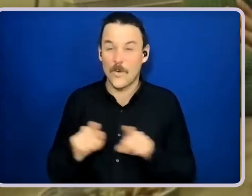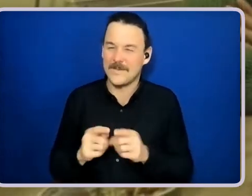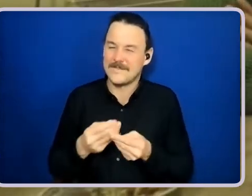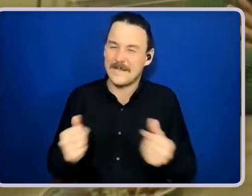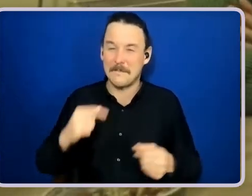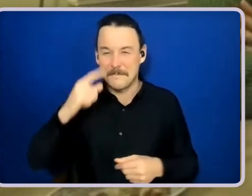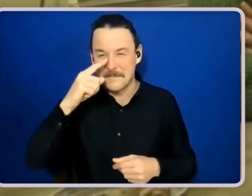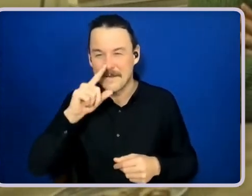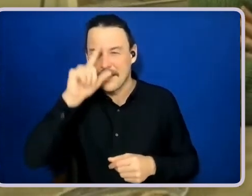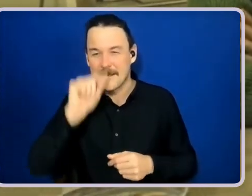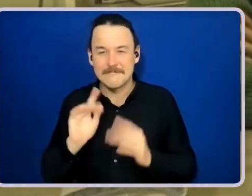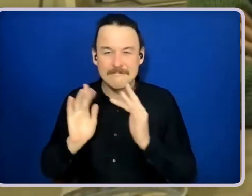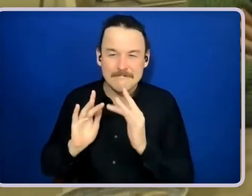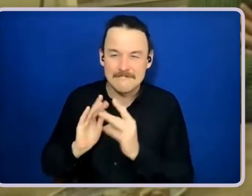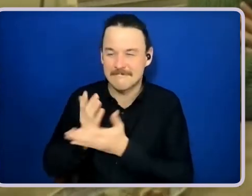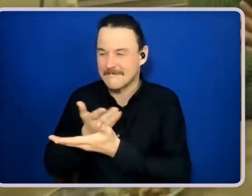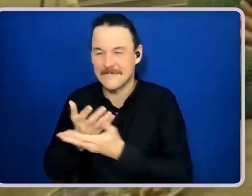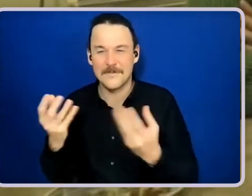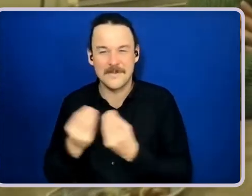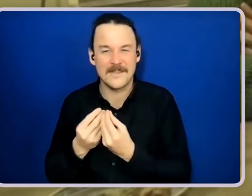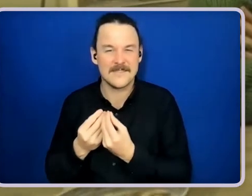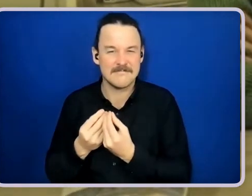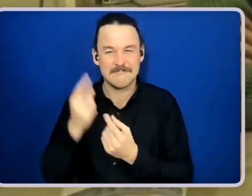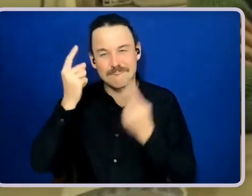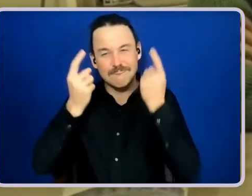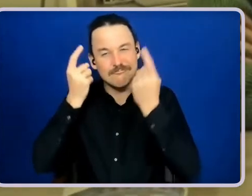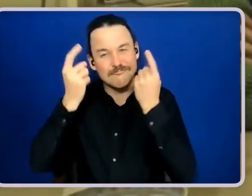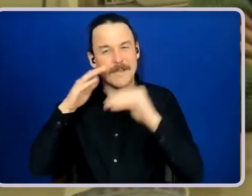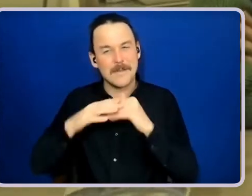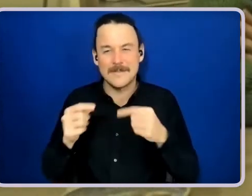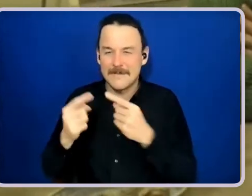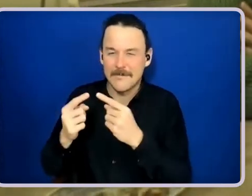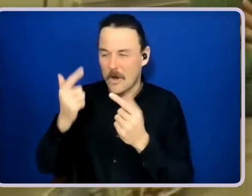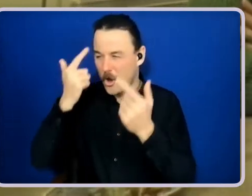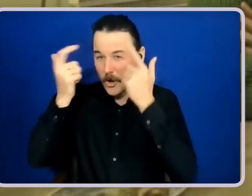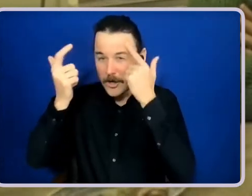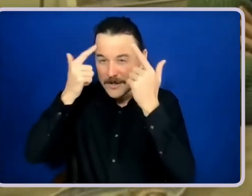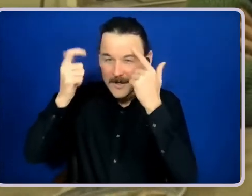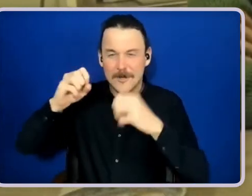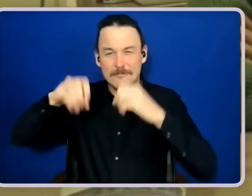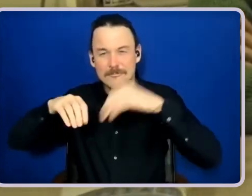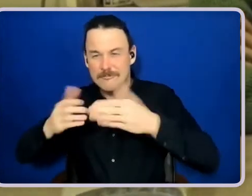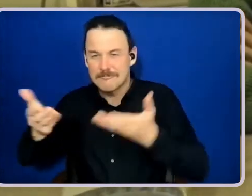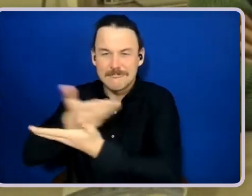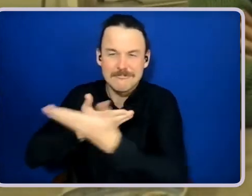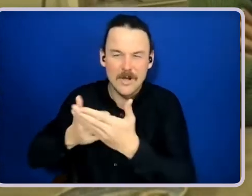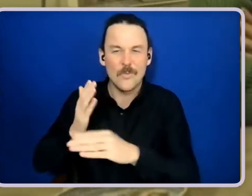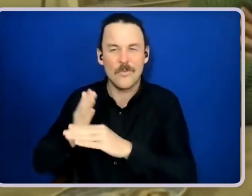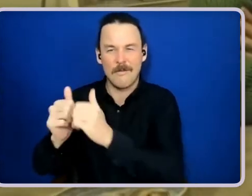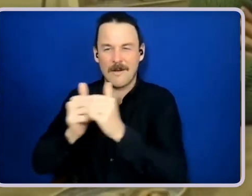you know, think about different ideas and it's been more, you know, collaborative and it makes my